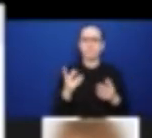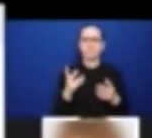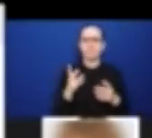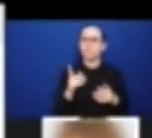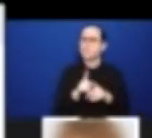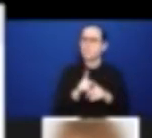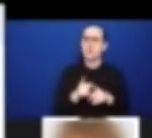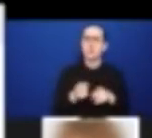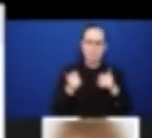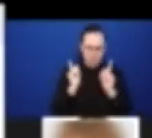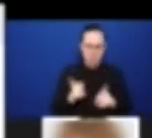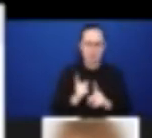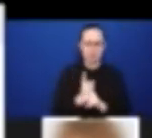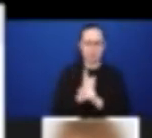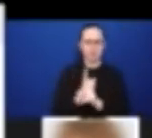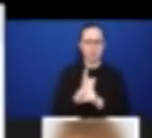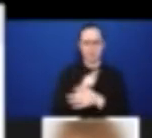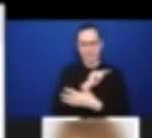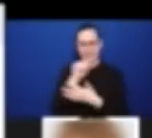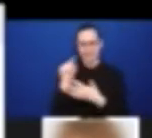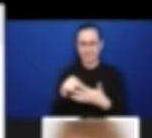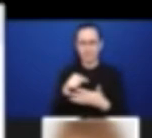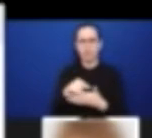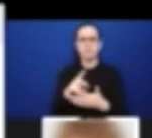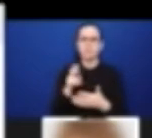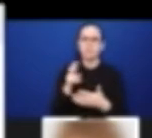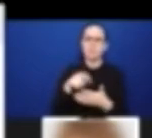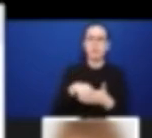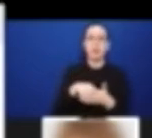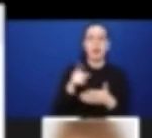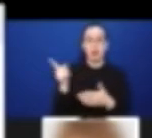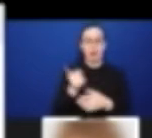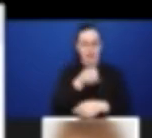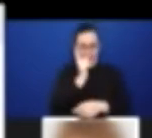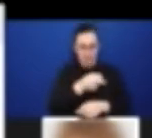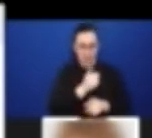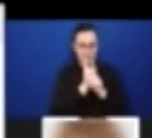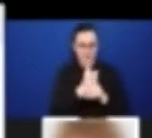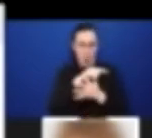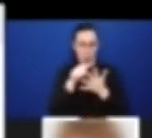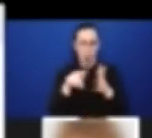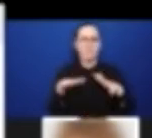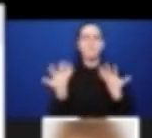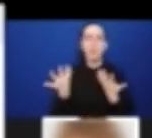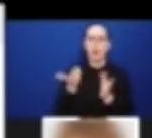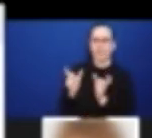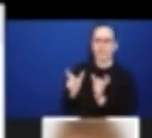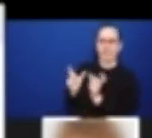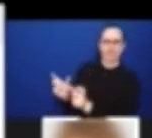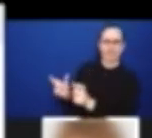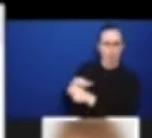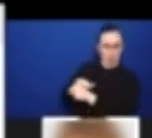What was, again, this is partly what our project and our team